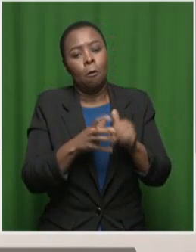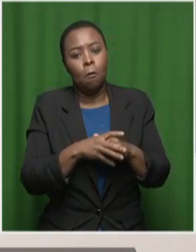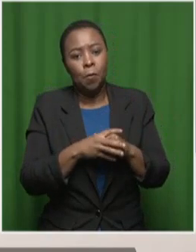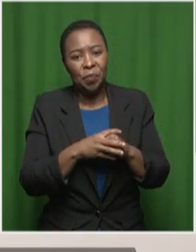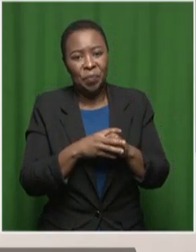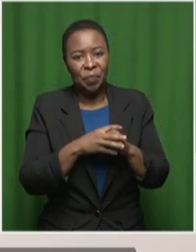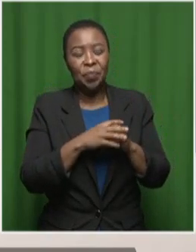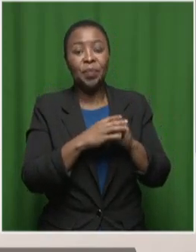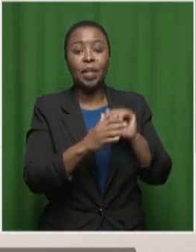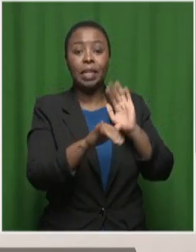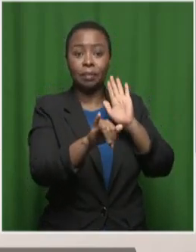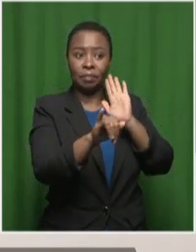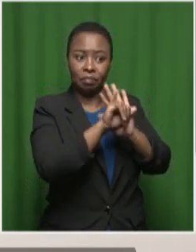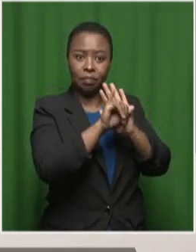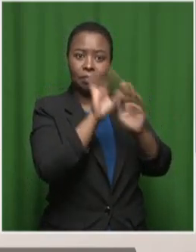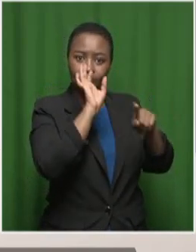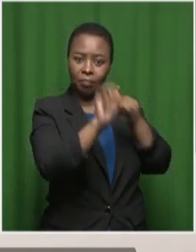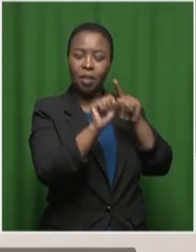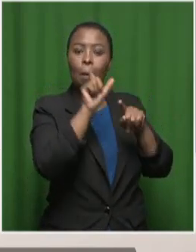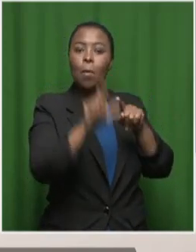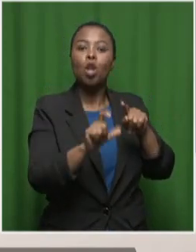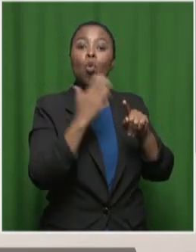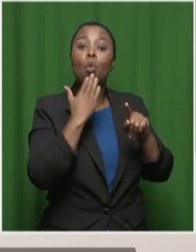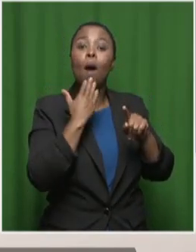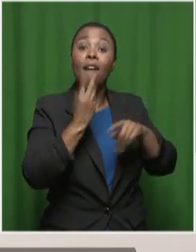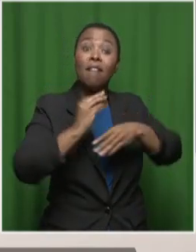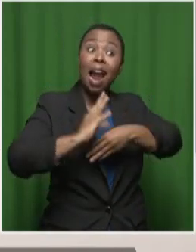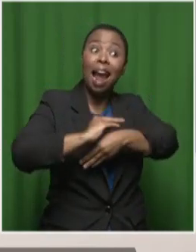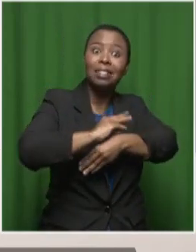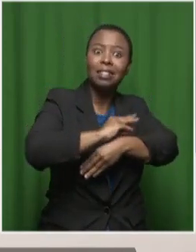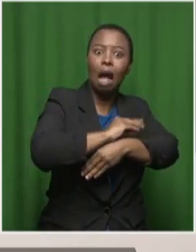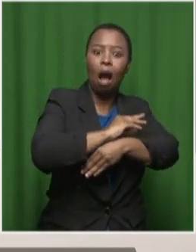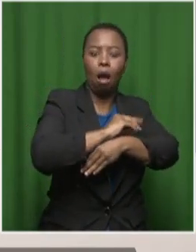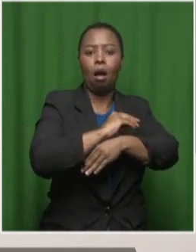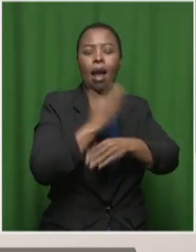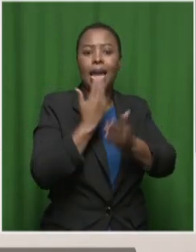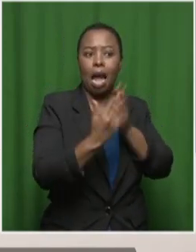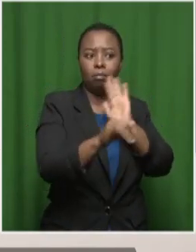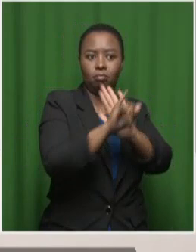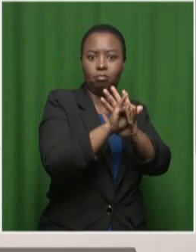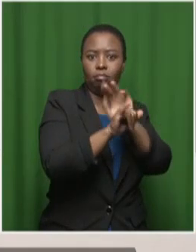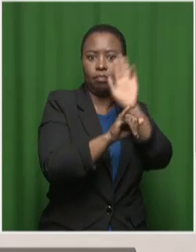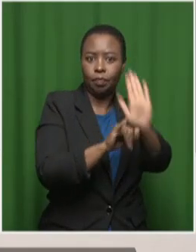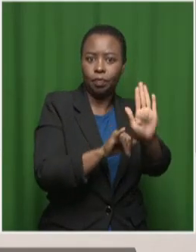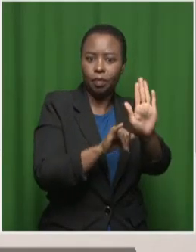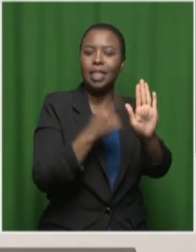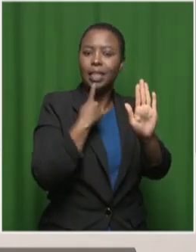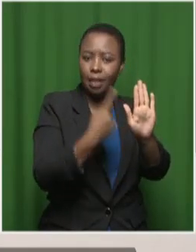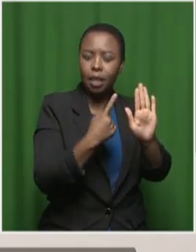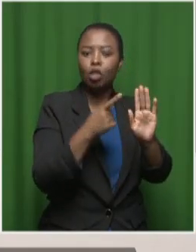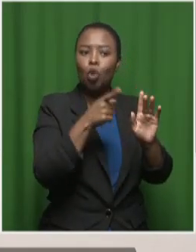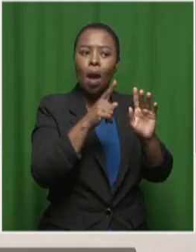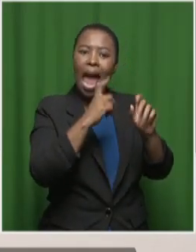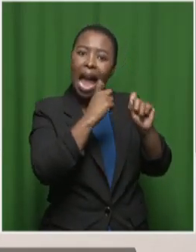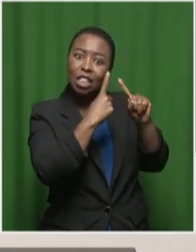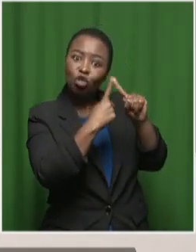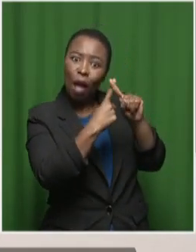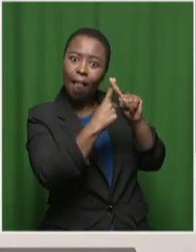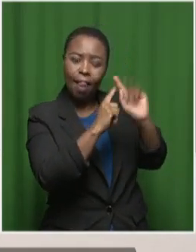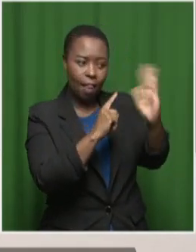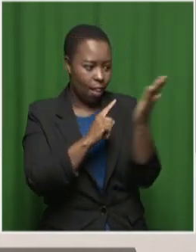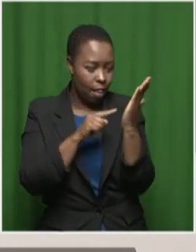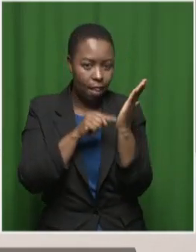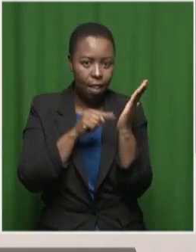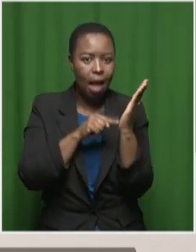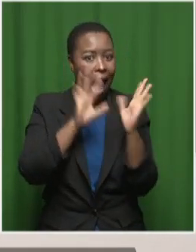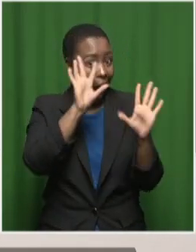diagnosing patients who have cancer, for example, AI can look at x-rays and it can highlight things that the doctor or